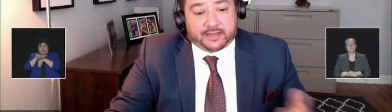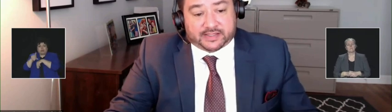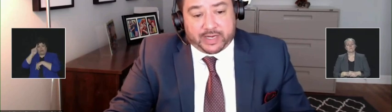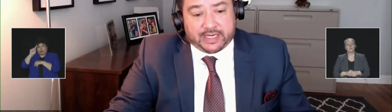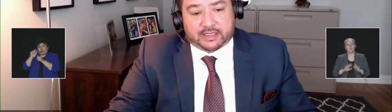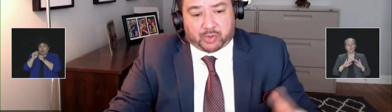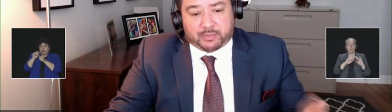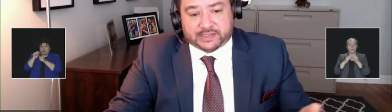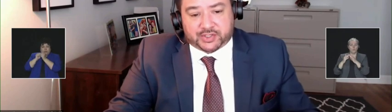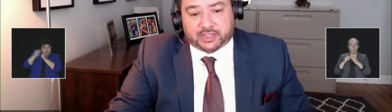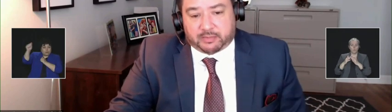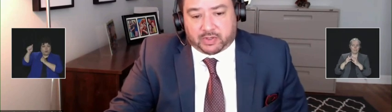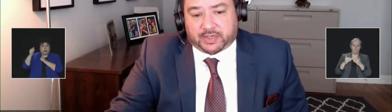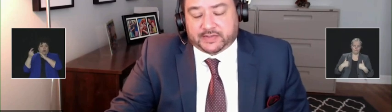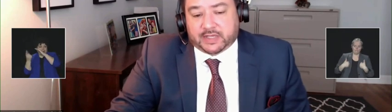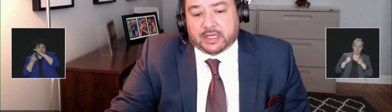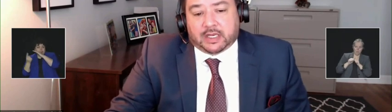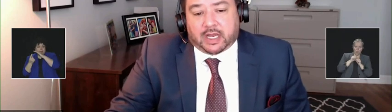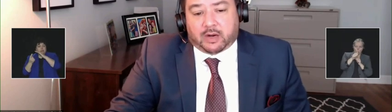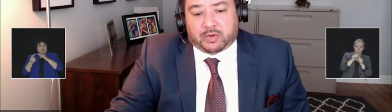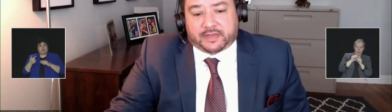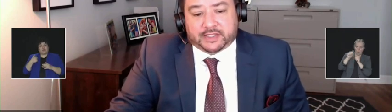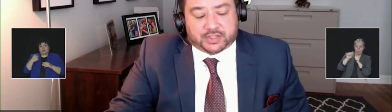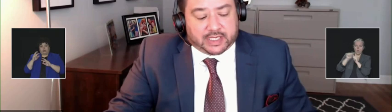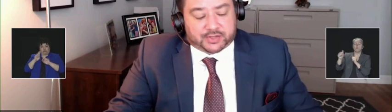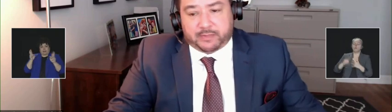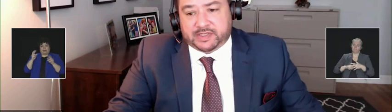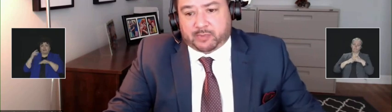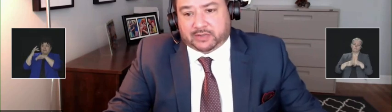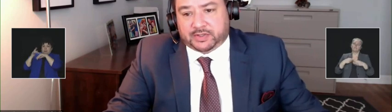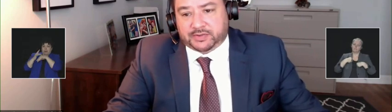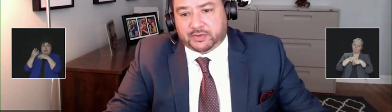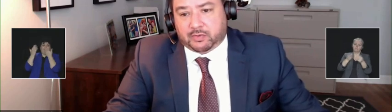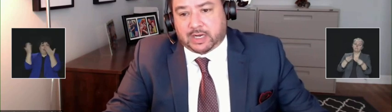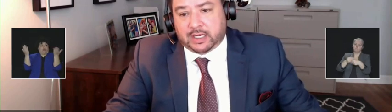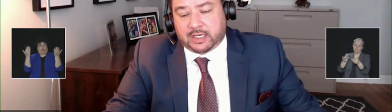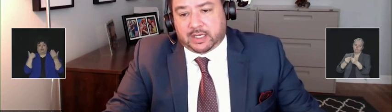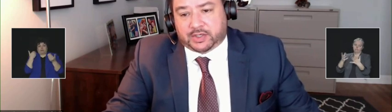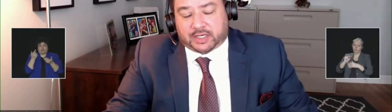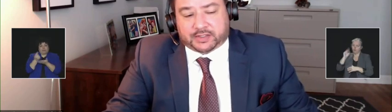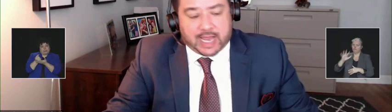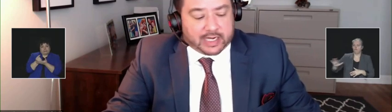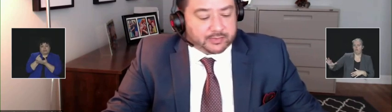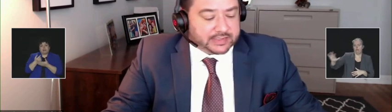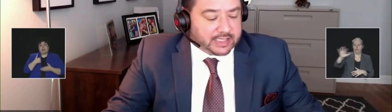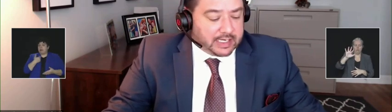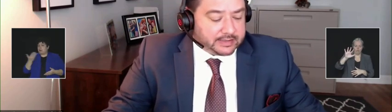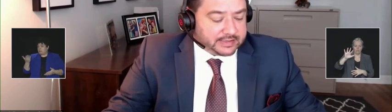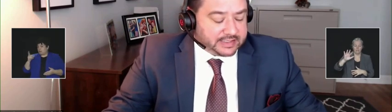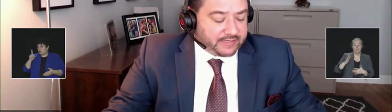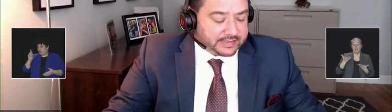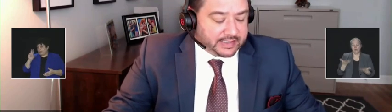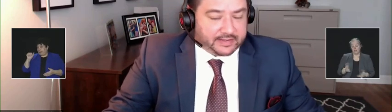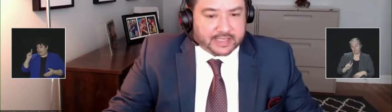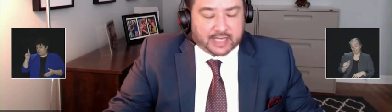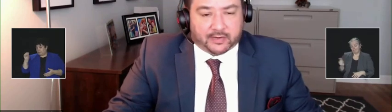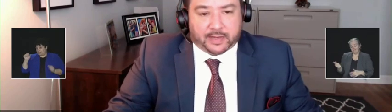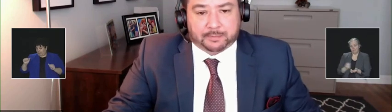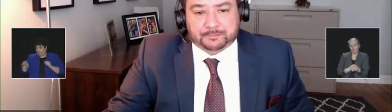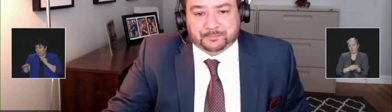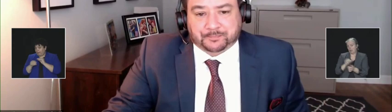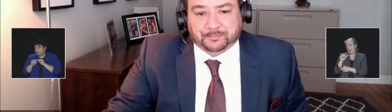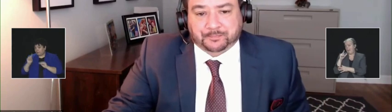week to pre-position communities with these treatments. But I'll turn to Dr. Adams to see if has anything to add on that.